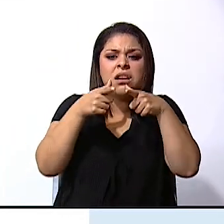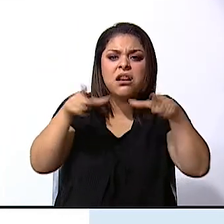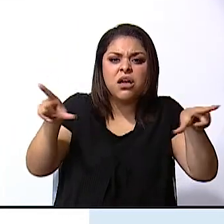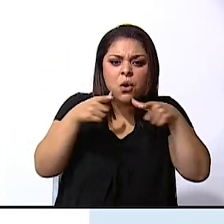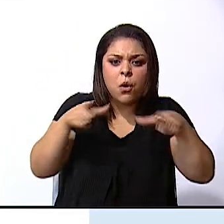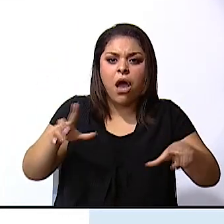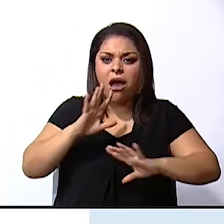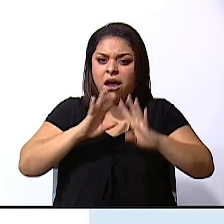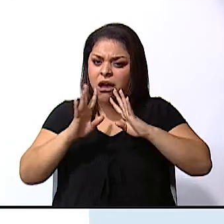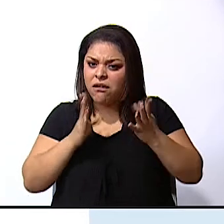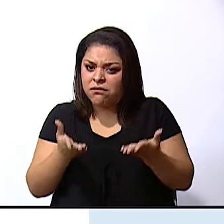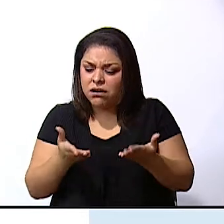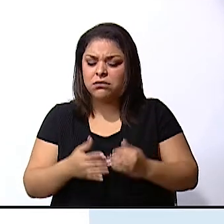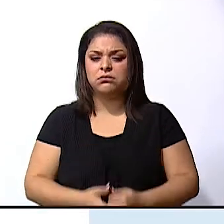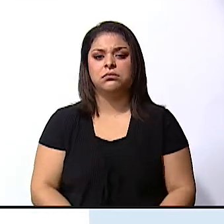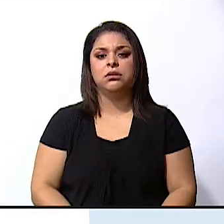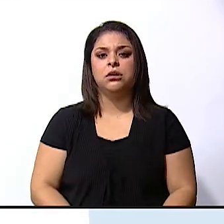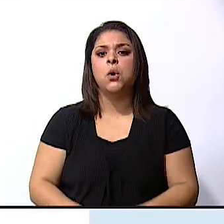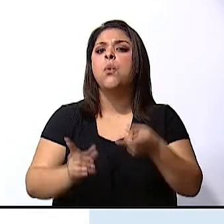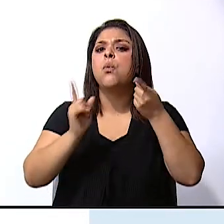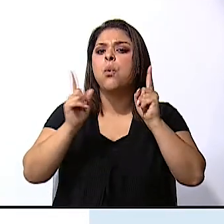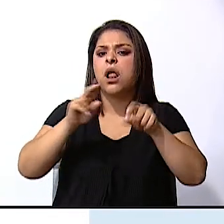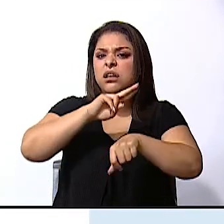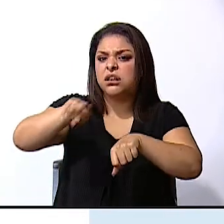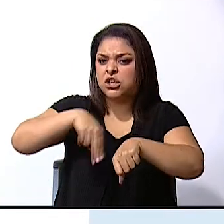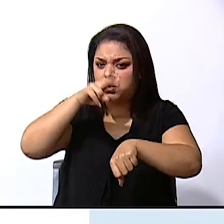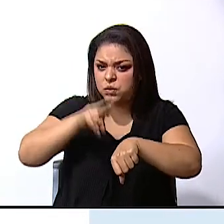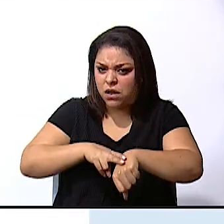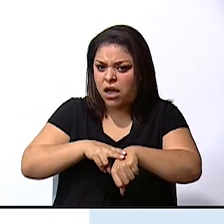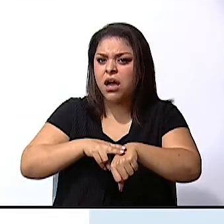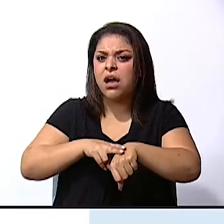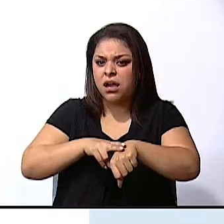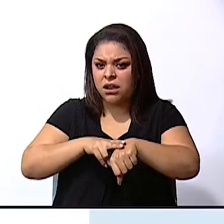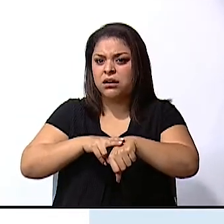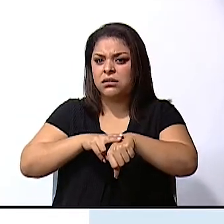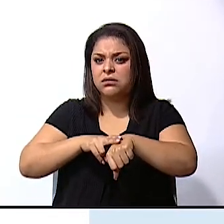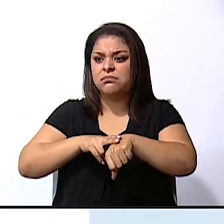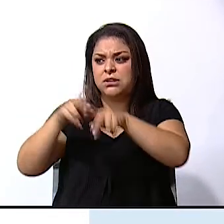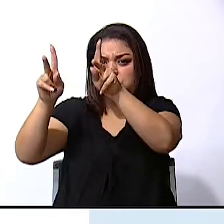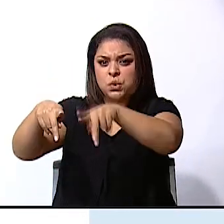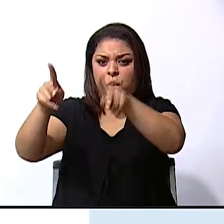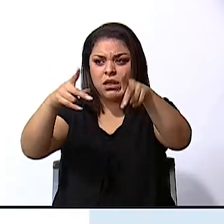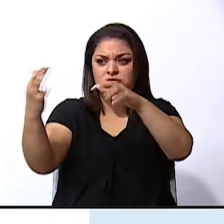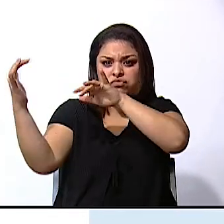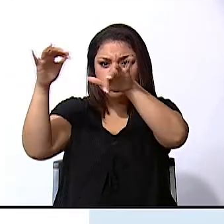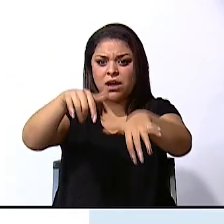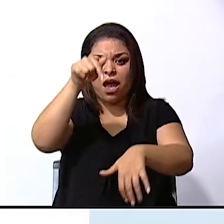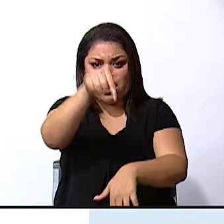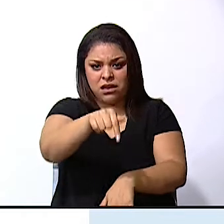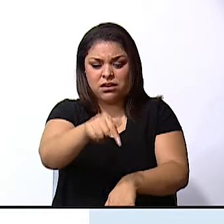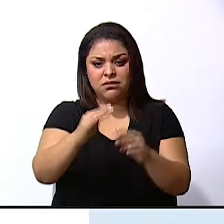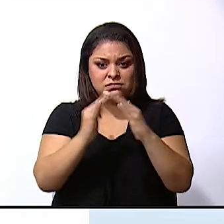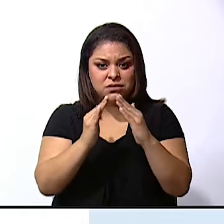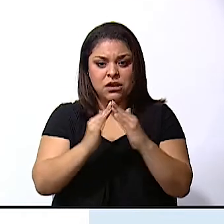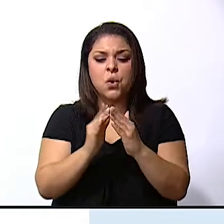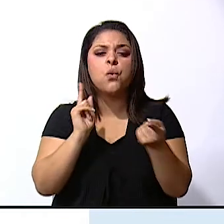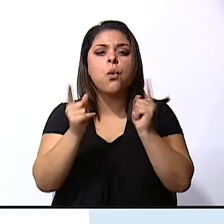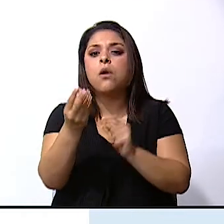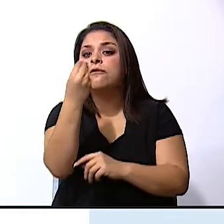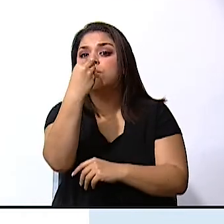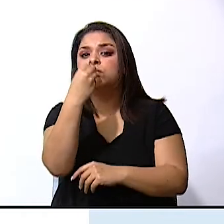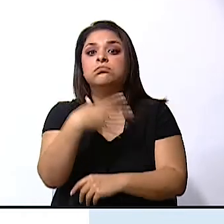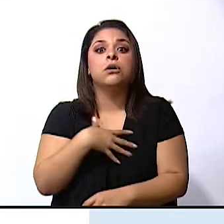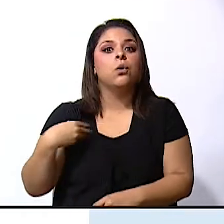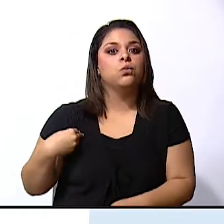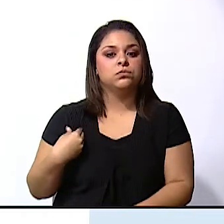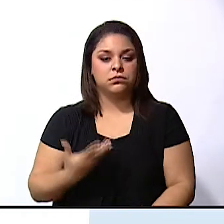speak? What languages nationalities and native people do you have? What food do you like to